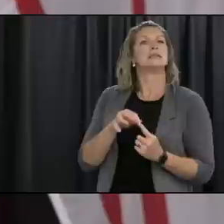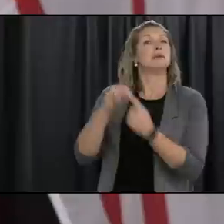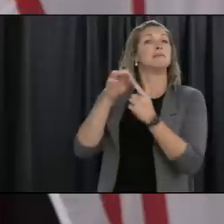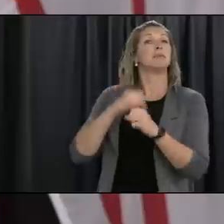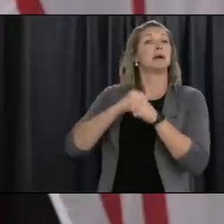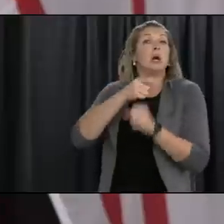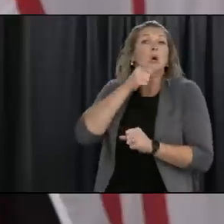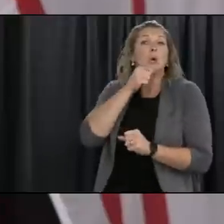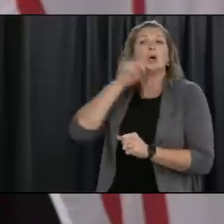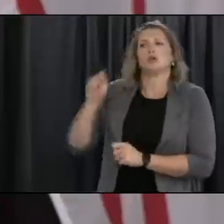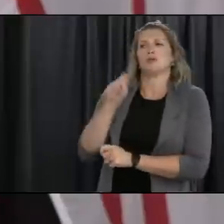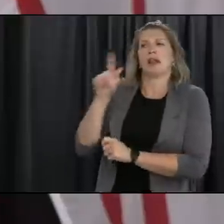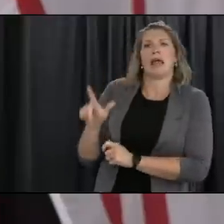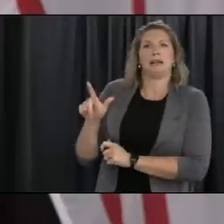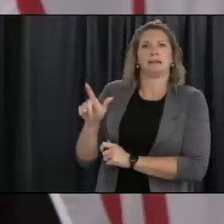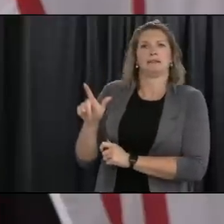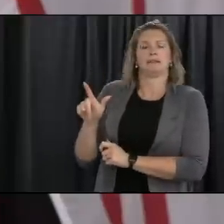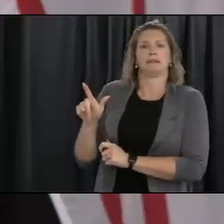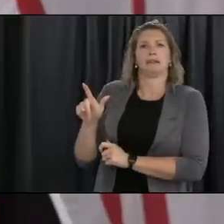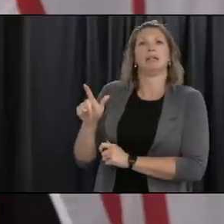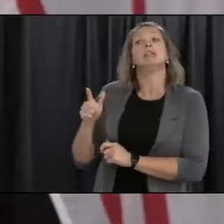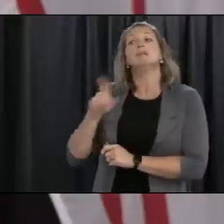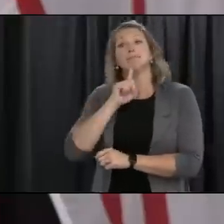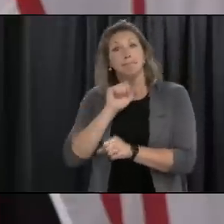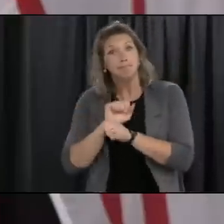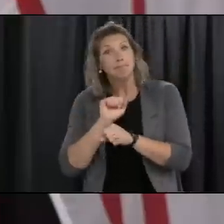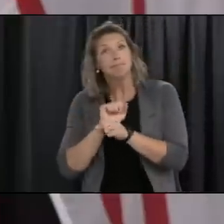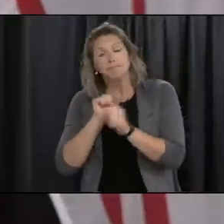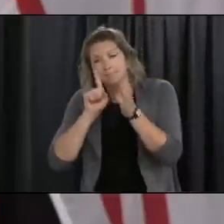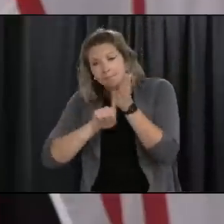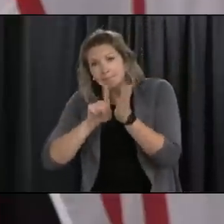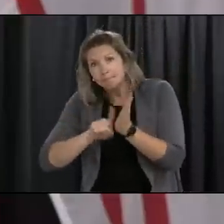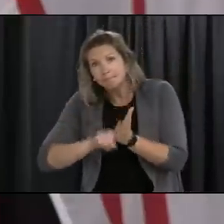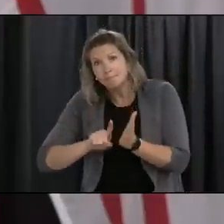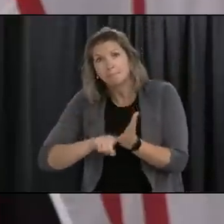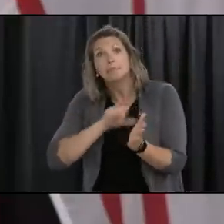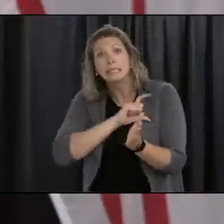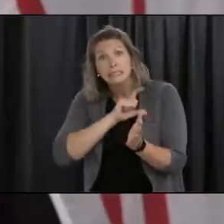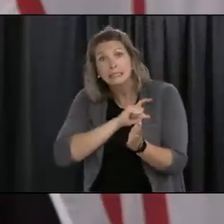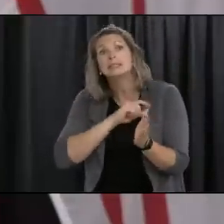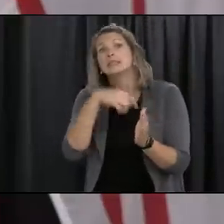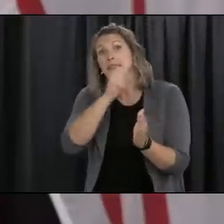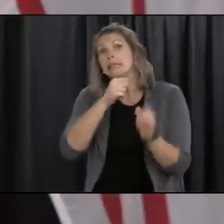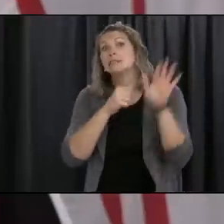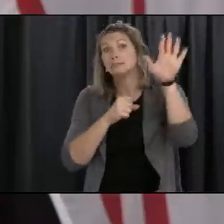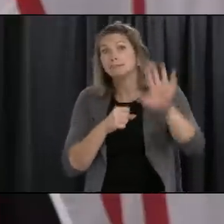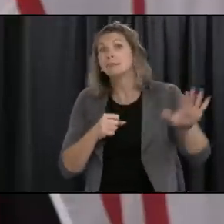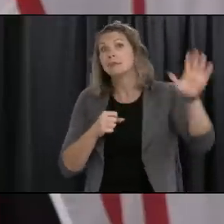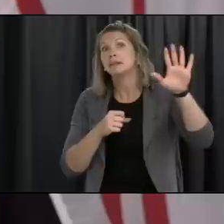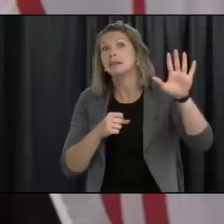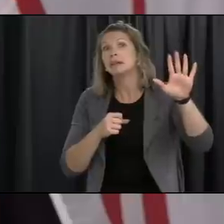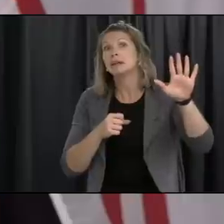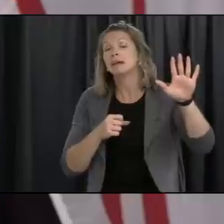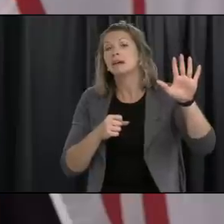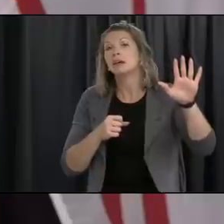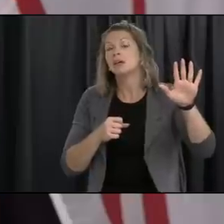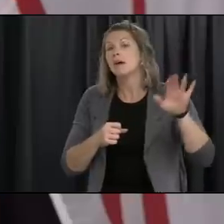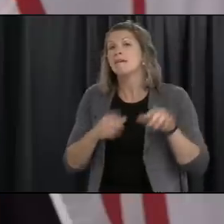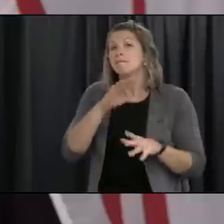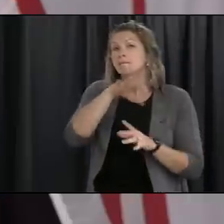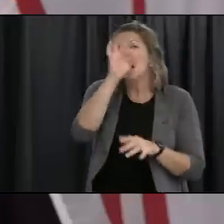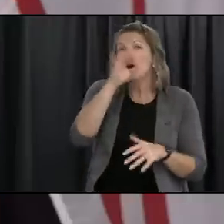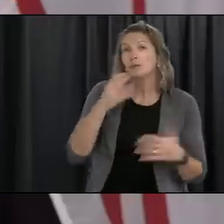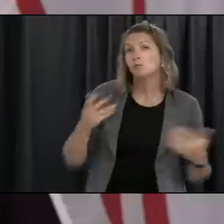the investigation is ongoing and at the end of that there there will be some options uh depending on the findings the bottom line